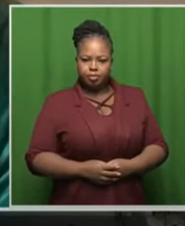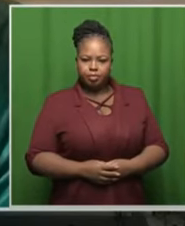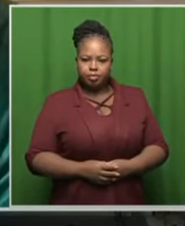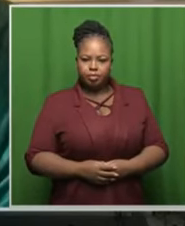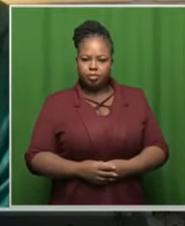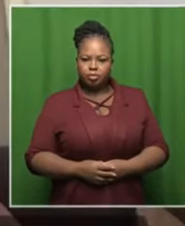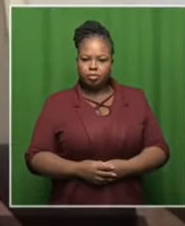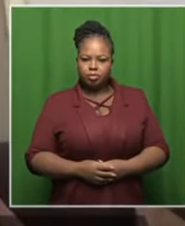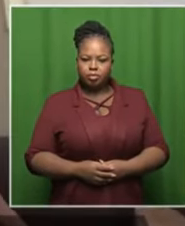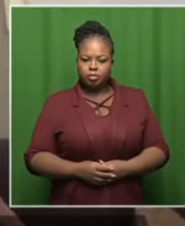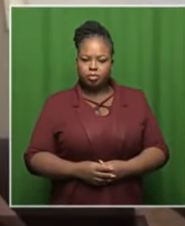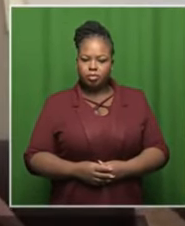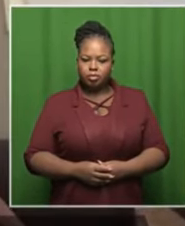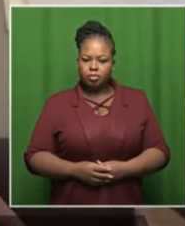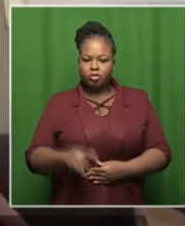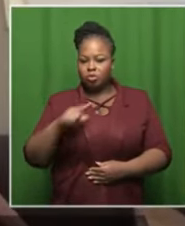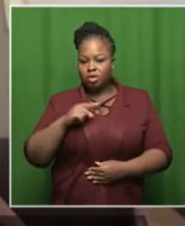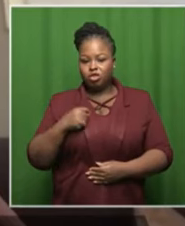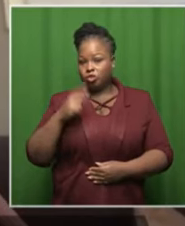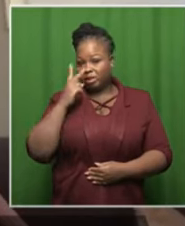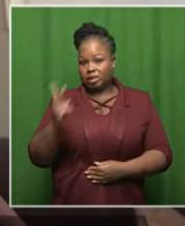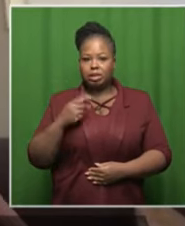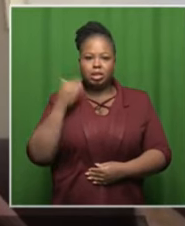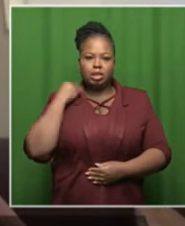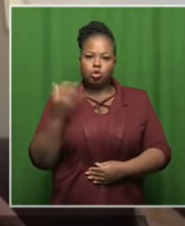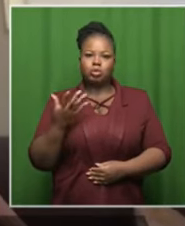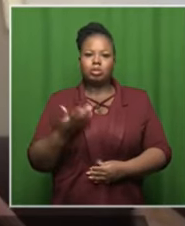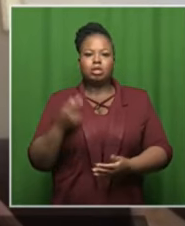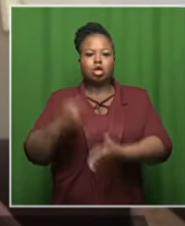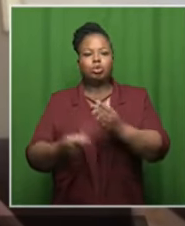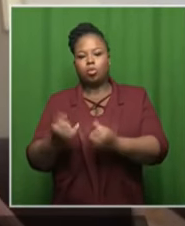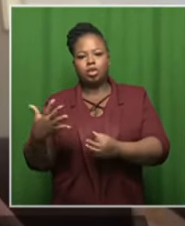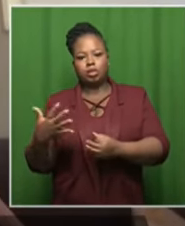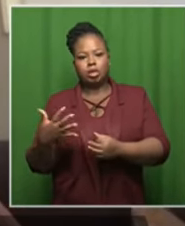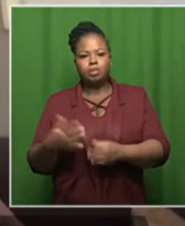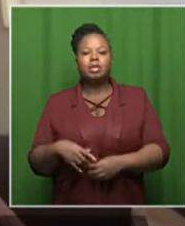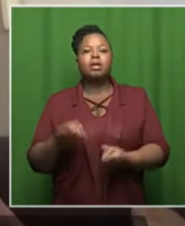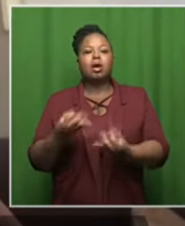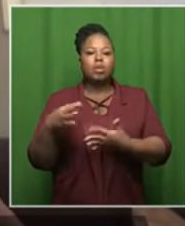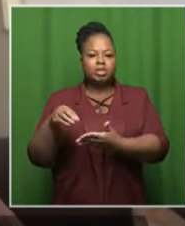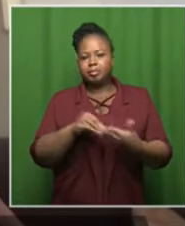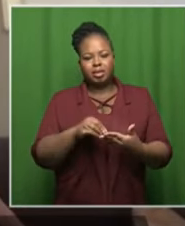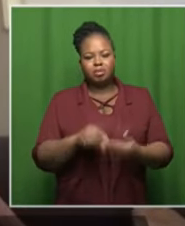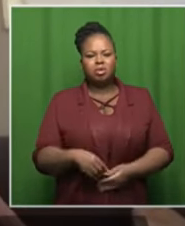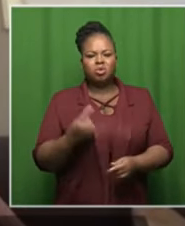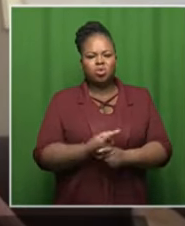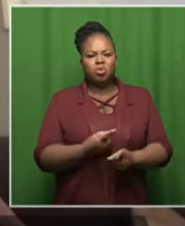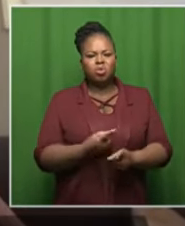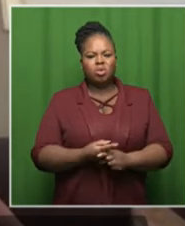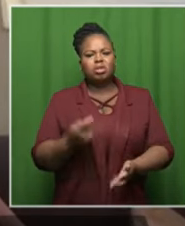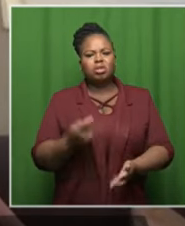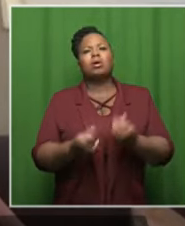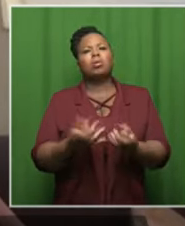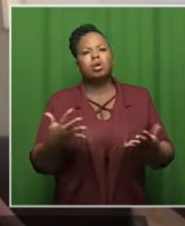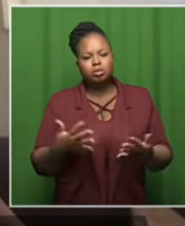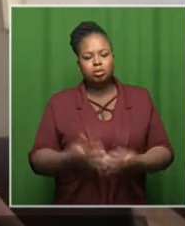all right you see you mustn't just look at how much it costs you must also think at how much it brings people always look at how much something costs